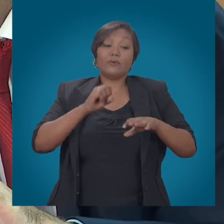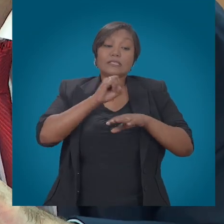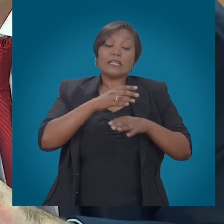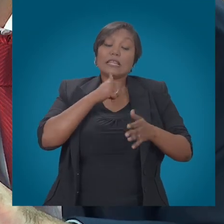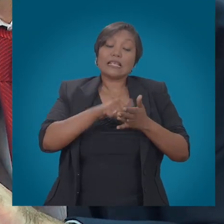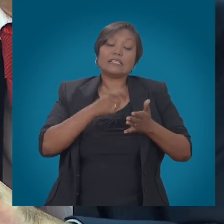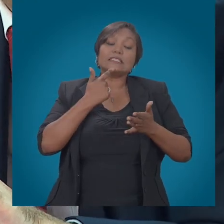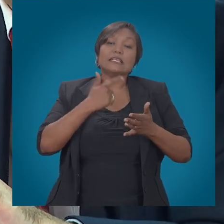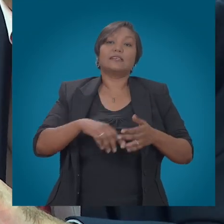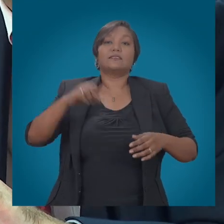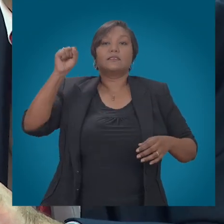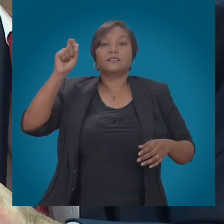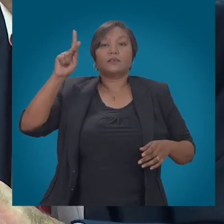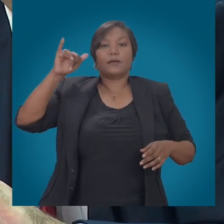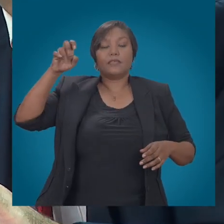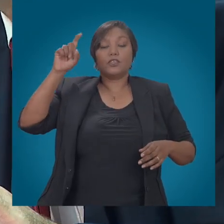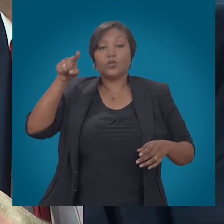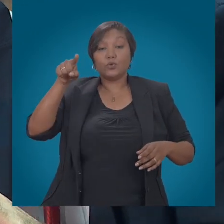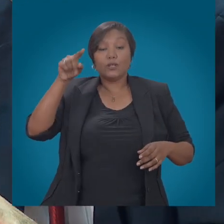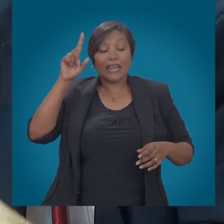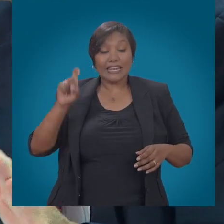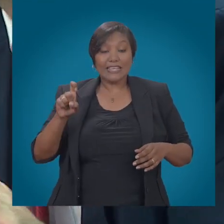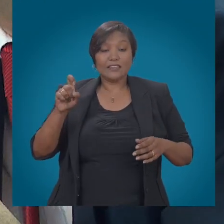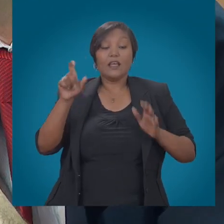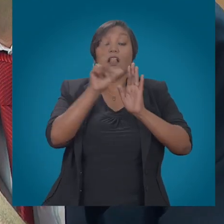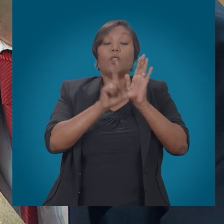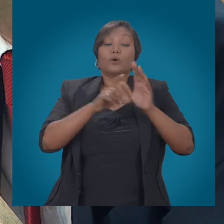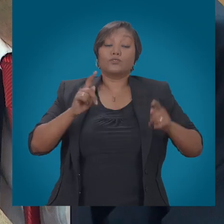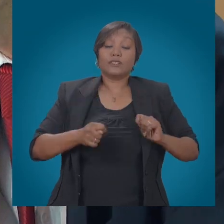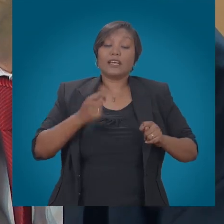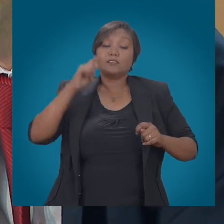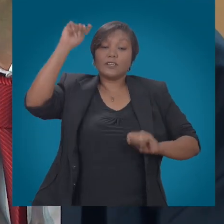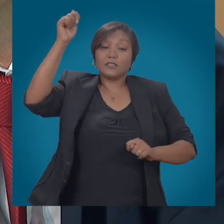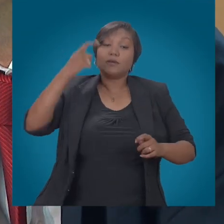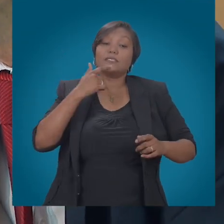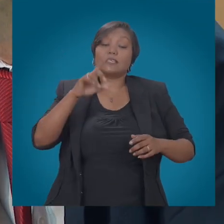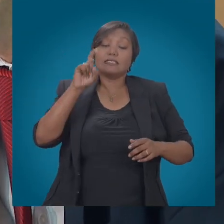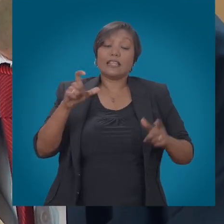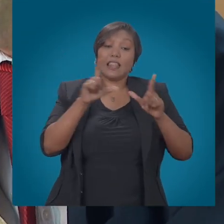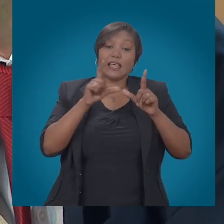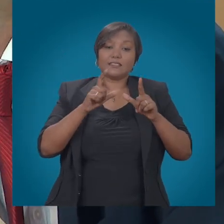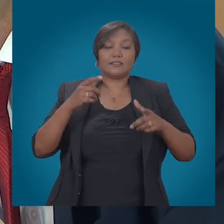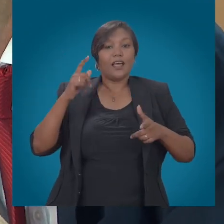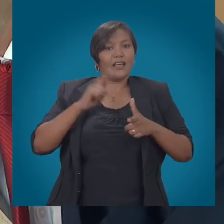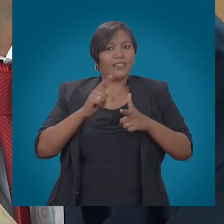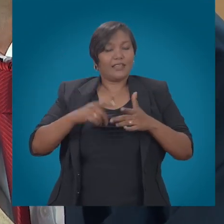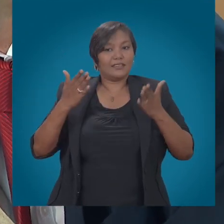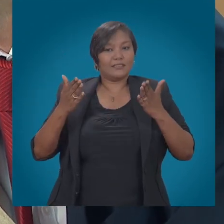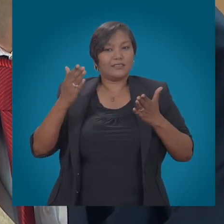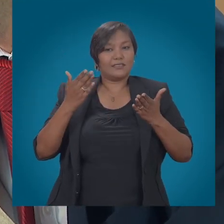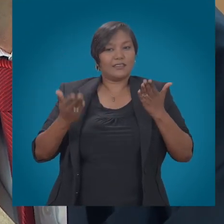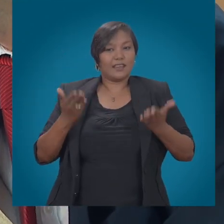telling them they had to have a license here. A letter, dear Skype, here's the law, you need to have a license. I bet you they